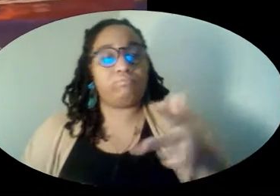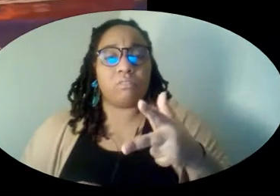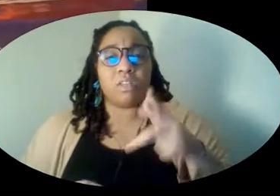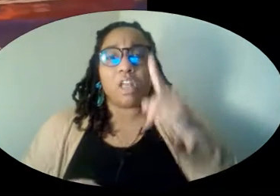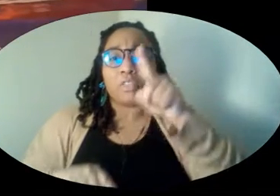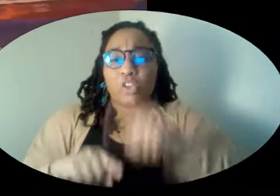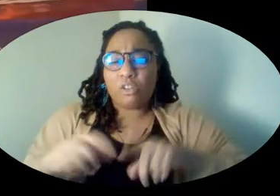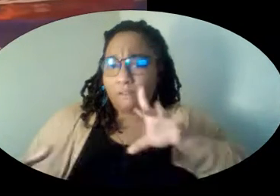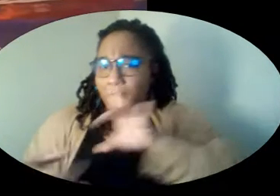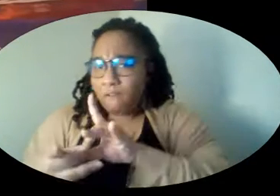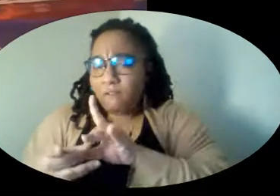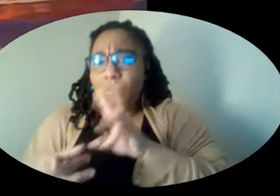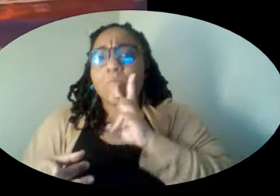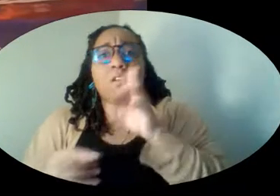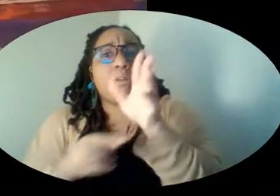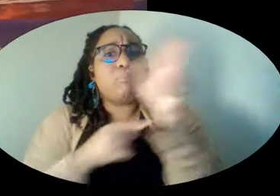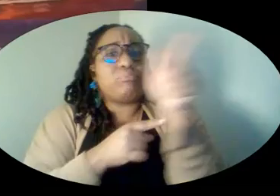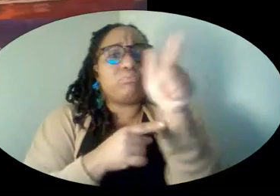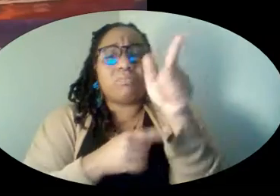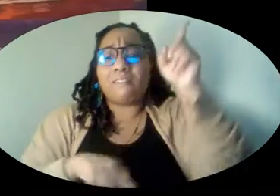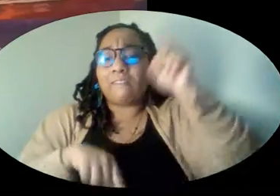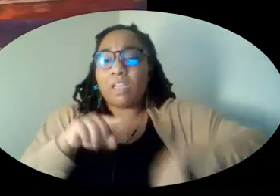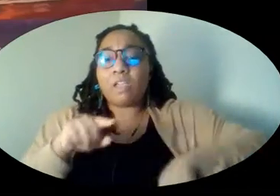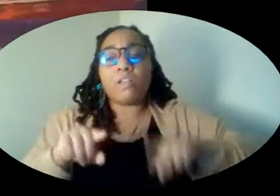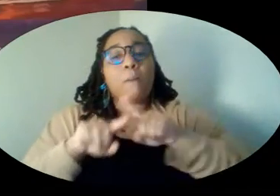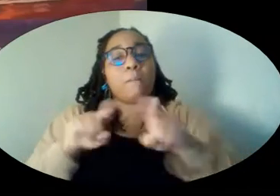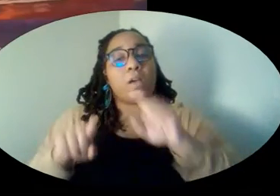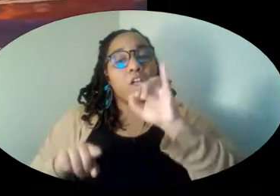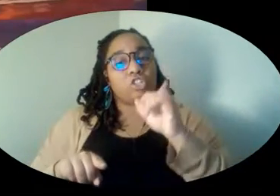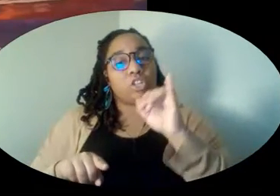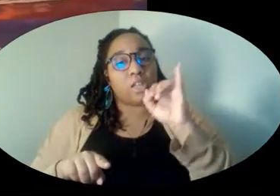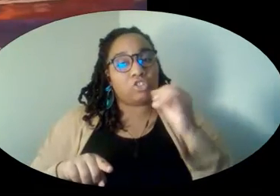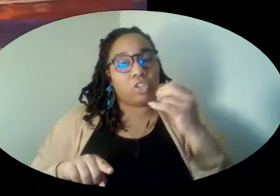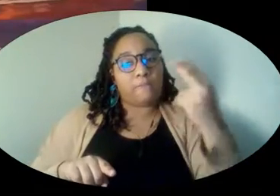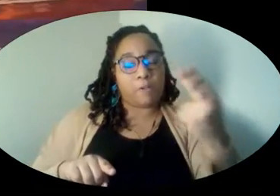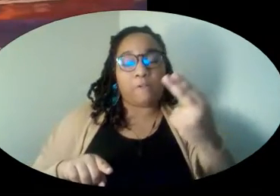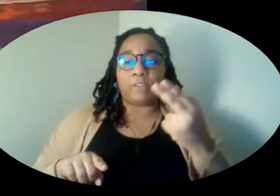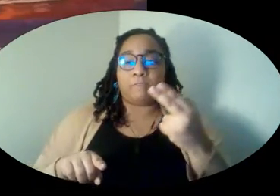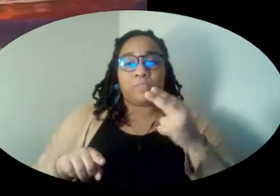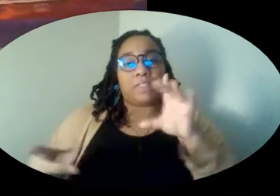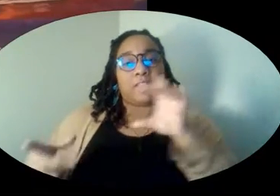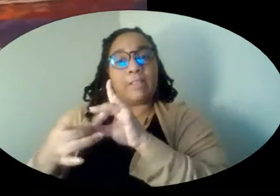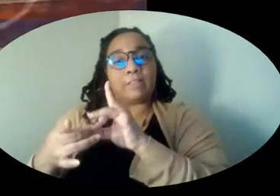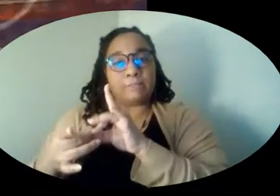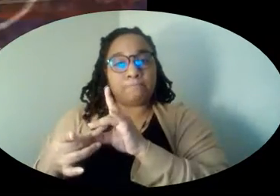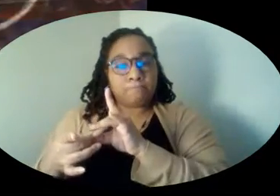hoses to the Harvey. The Harvey fought the fires alongside the McKean and the firefighter.